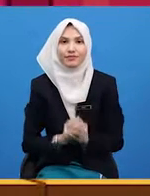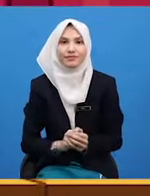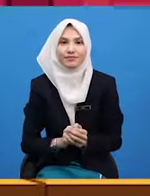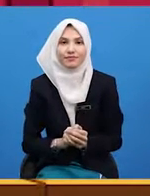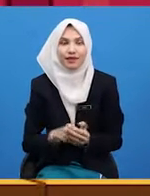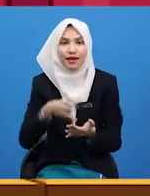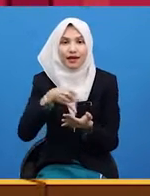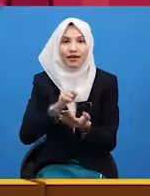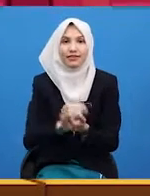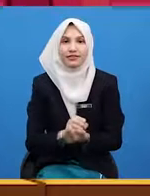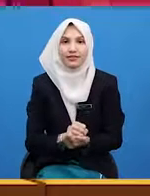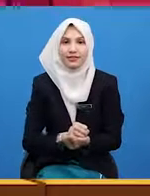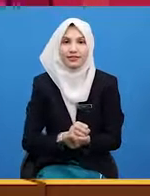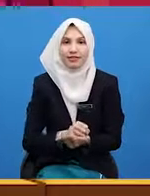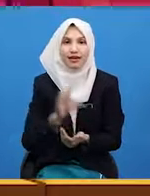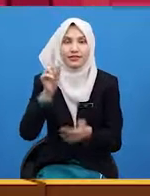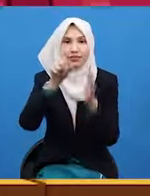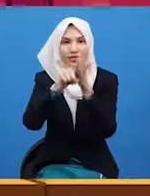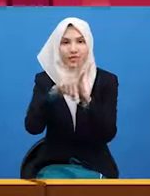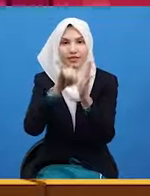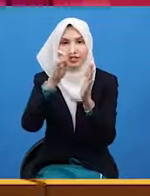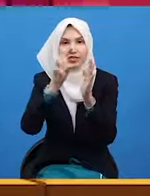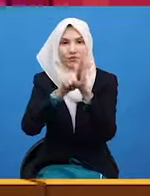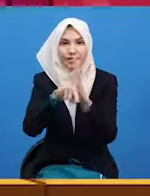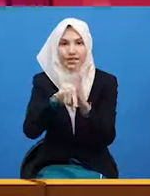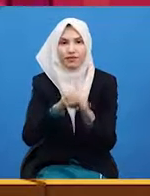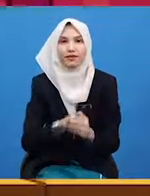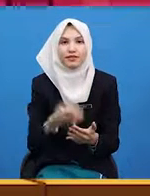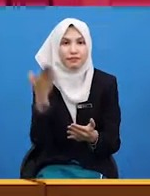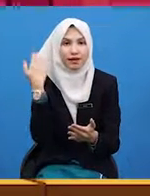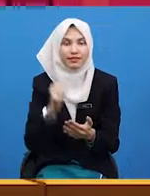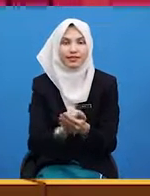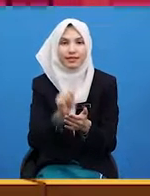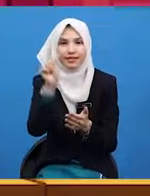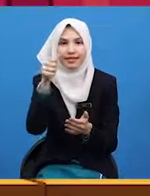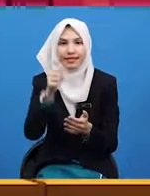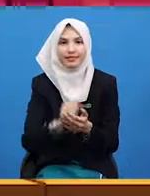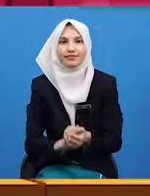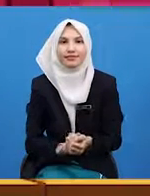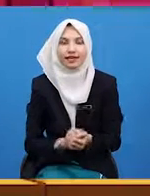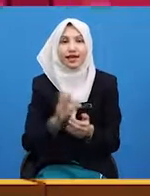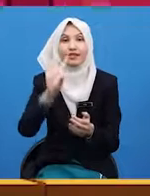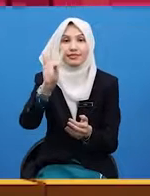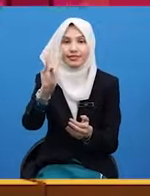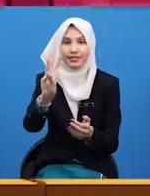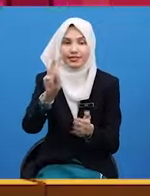It's six minutes past ten. Six minutes past ten.